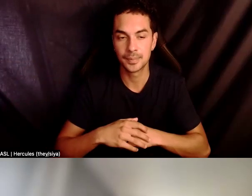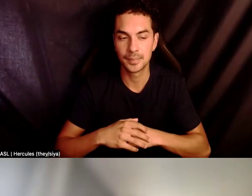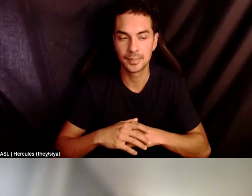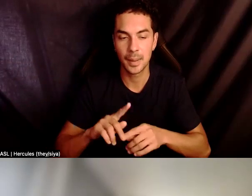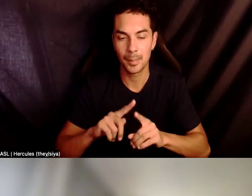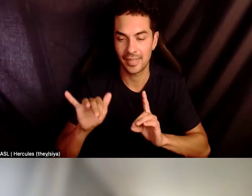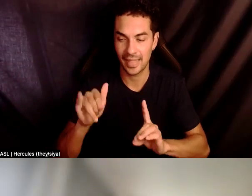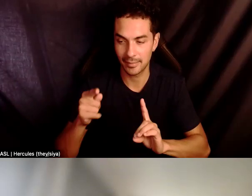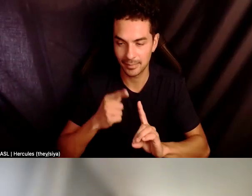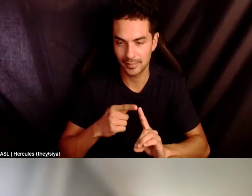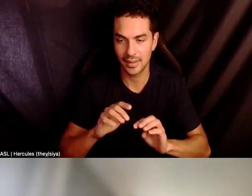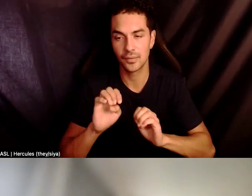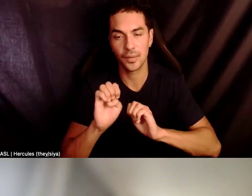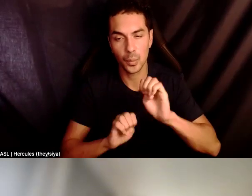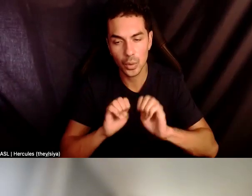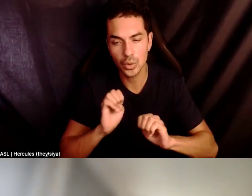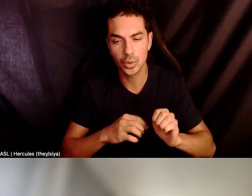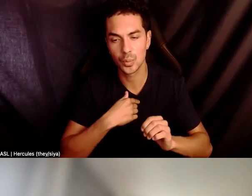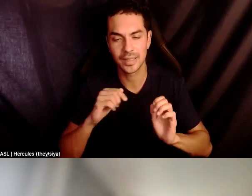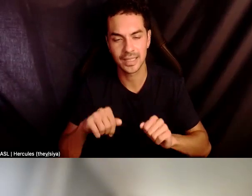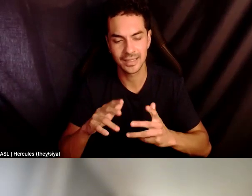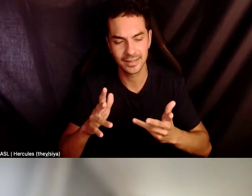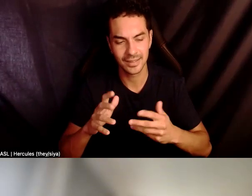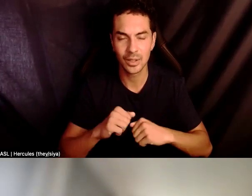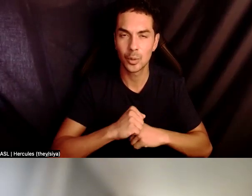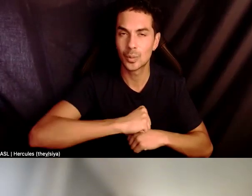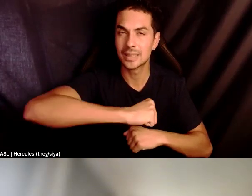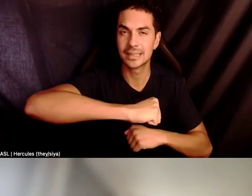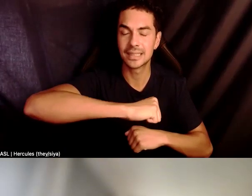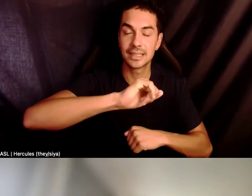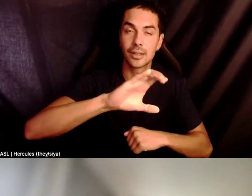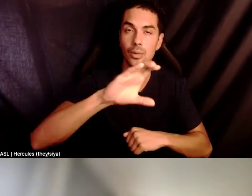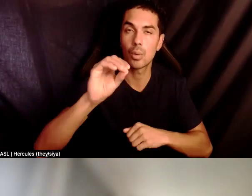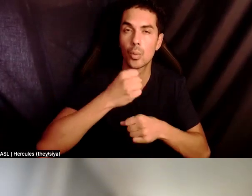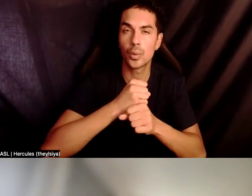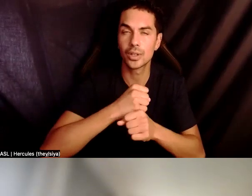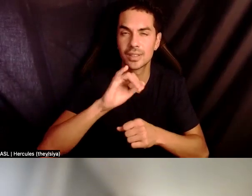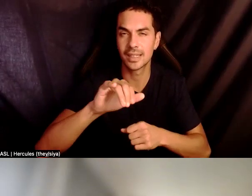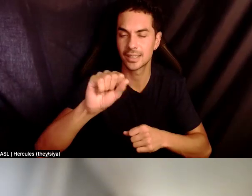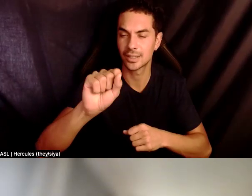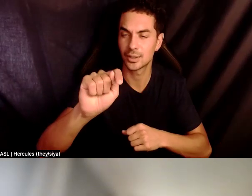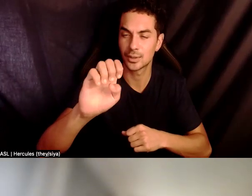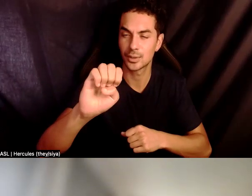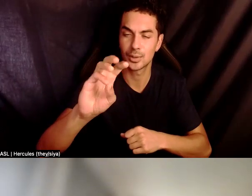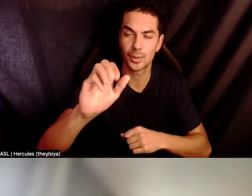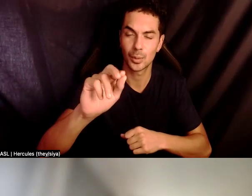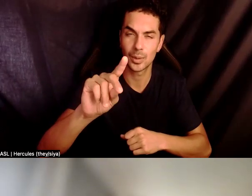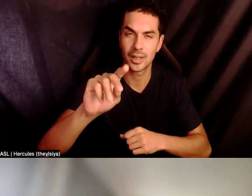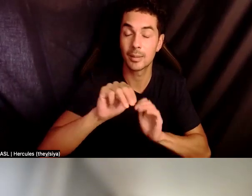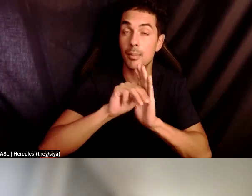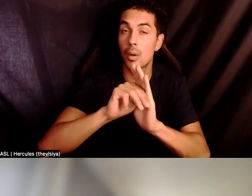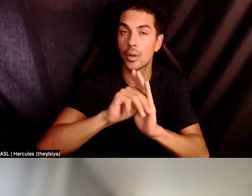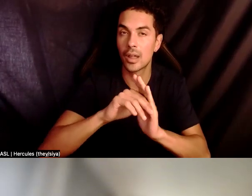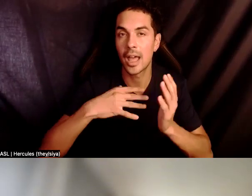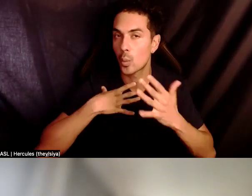that, um, that resists that co-creation that resists that stewardship model. And I don't want to lose that perspective